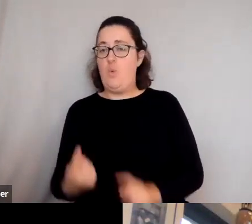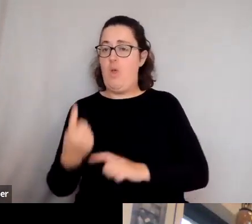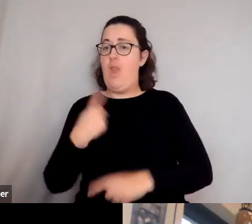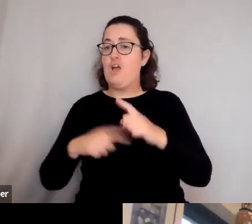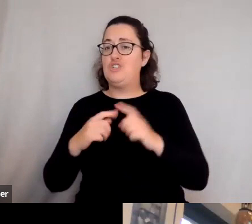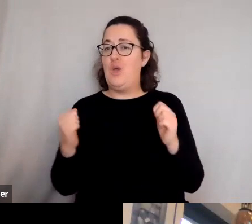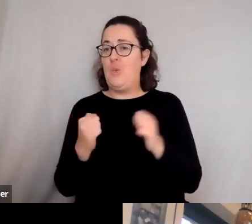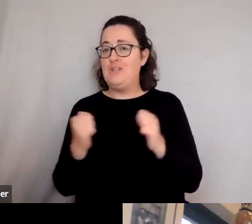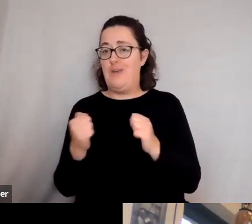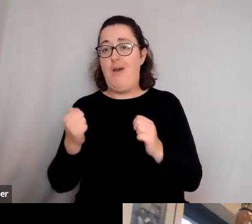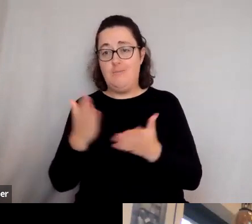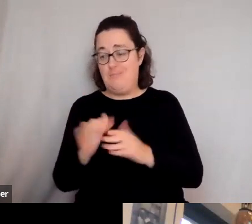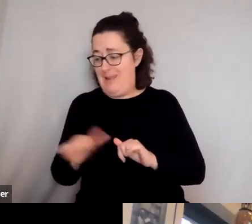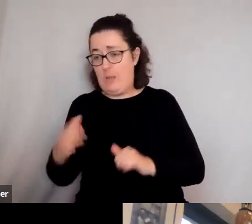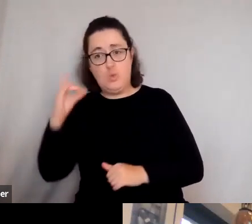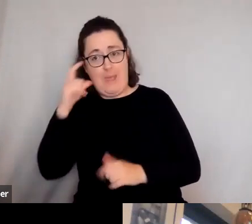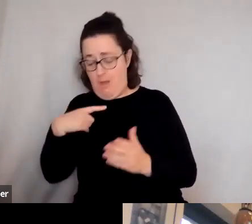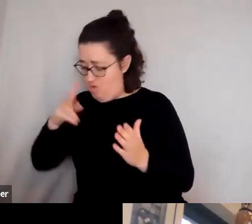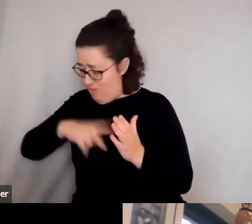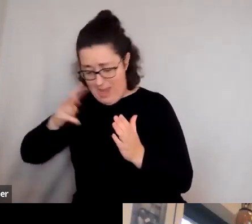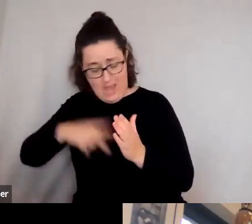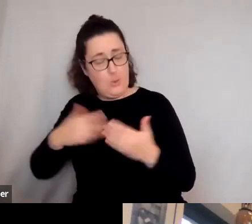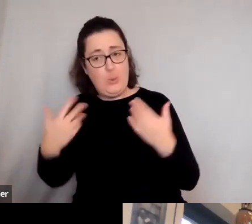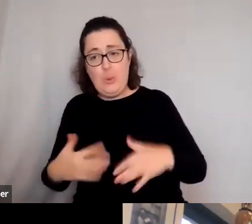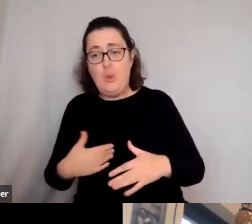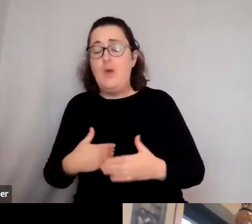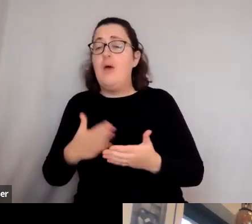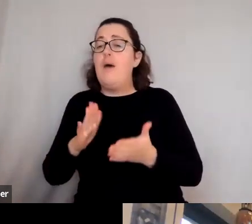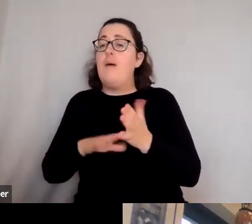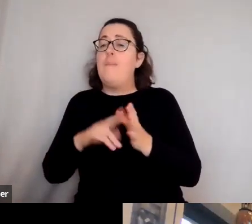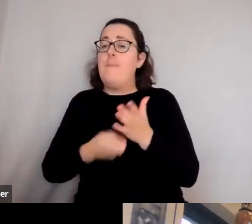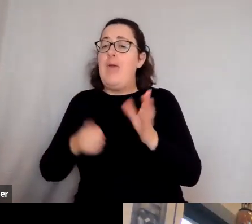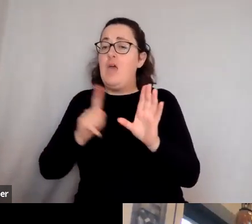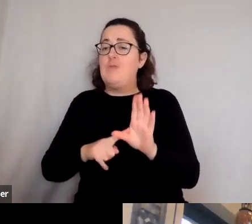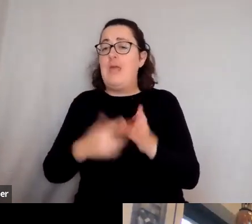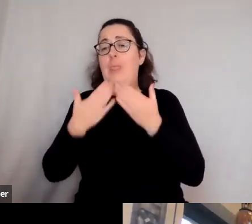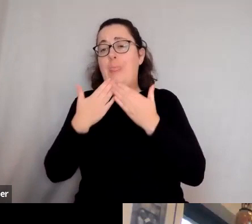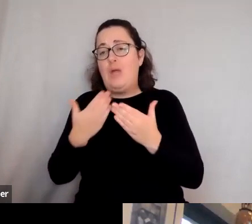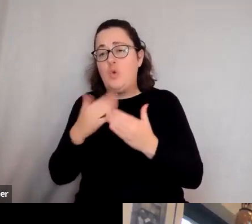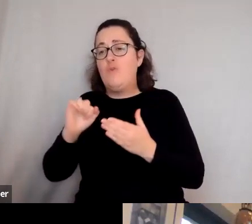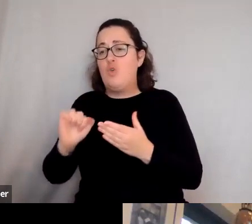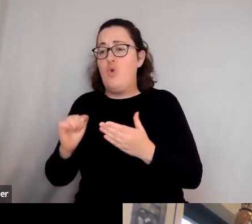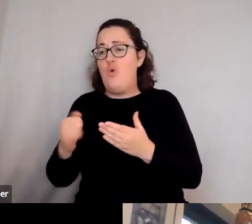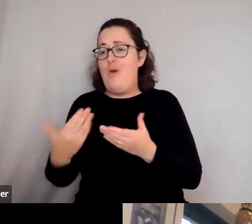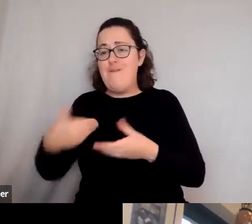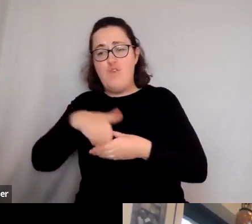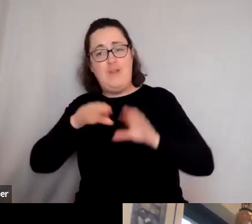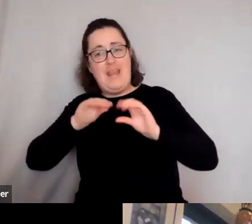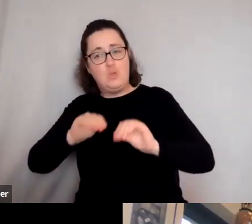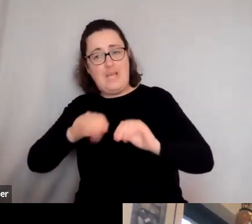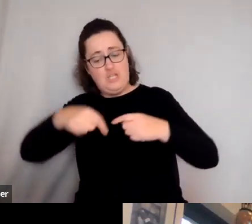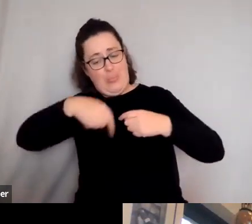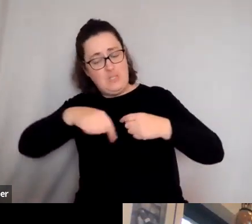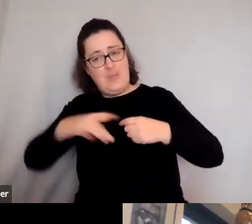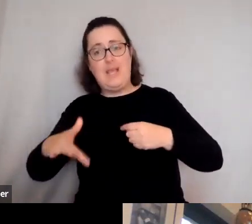was, it was the bedside book. And so, Mary, I just want to thank you for what you do for education. This is Lifelong Education Week.